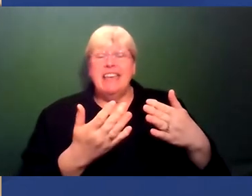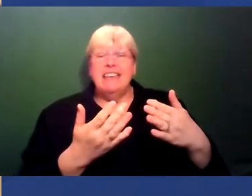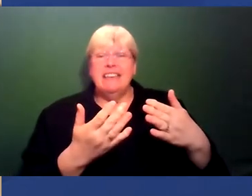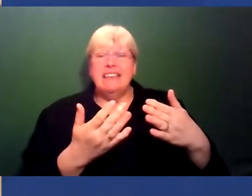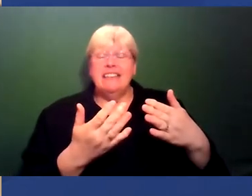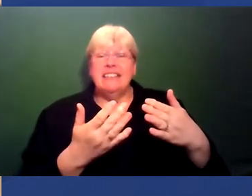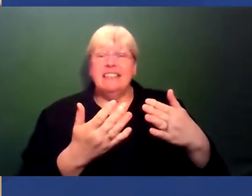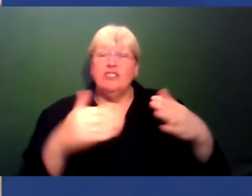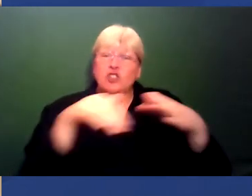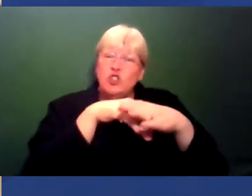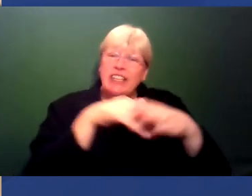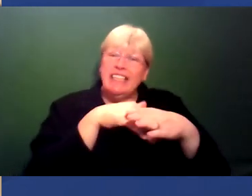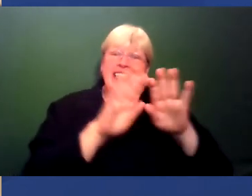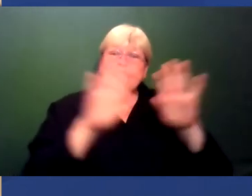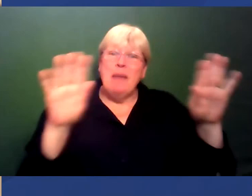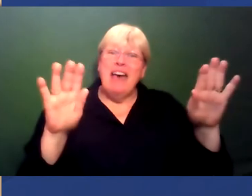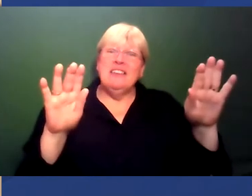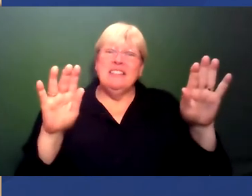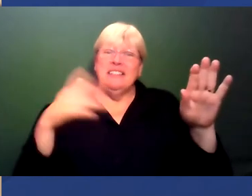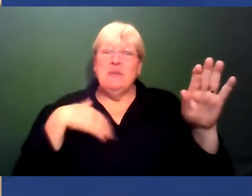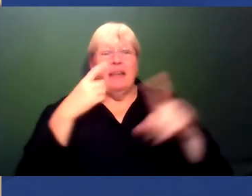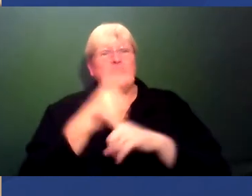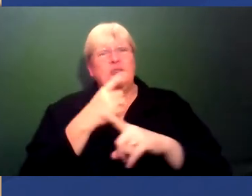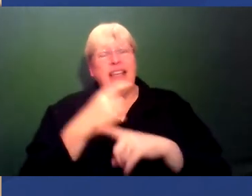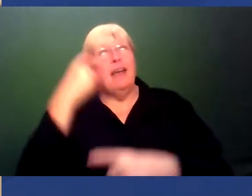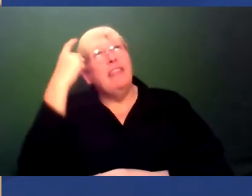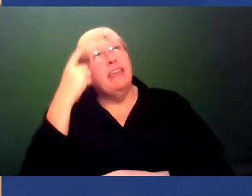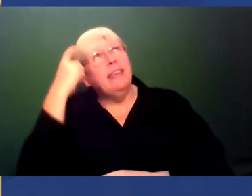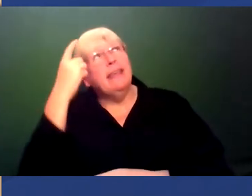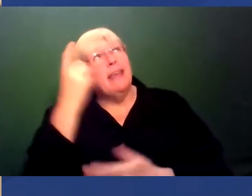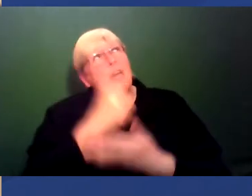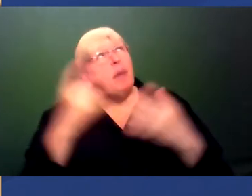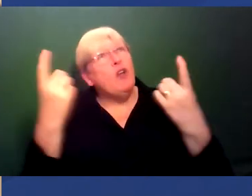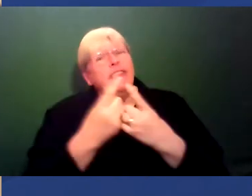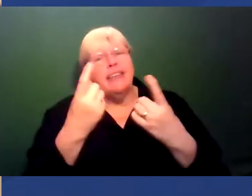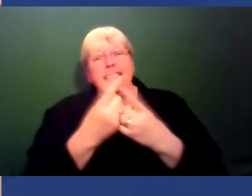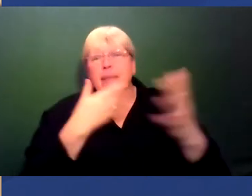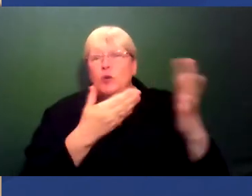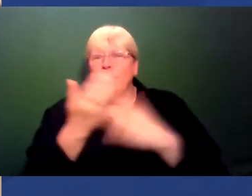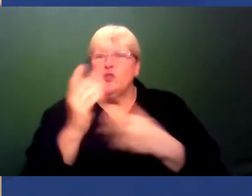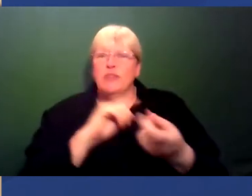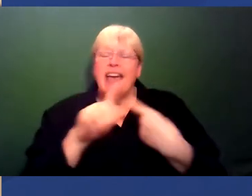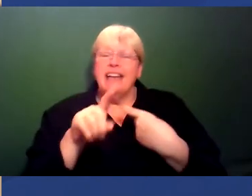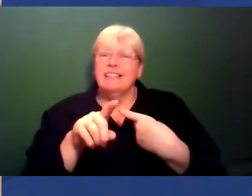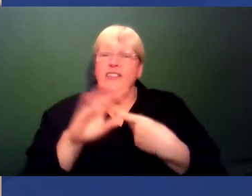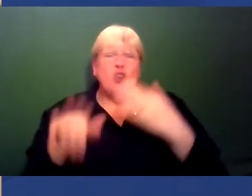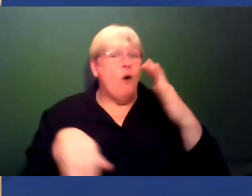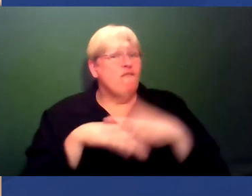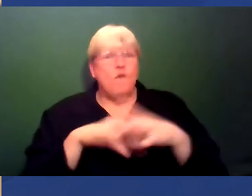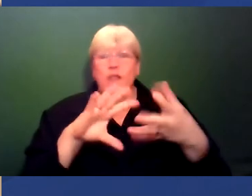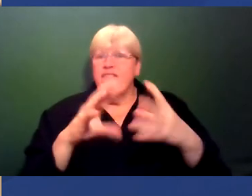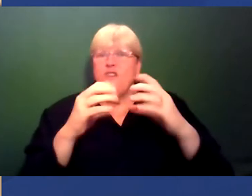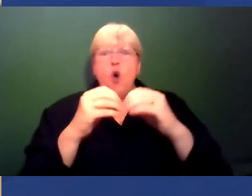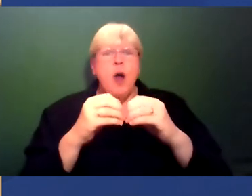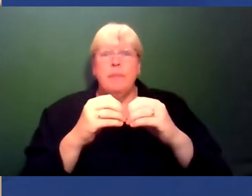taking part in these panels as you can see when I'm talking I'm thinking about things as I'm going through them because they are not fully formed and they are not